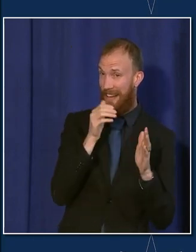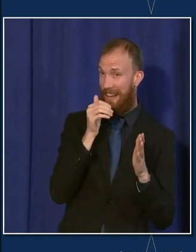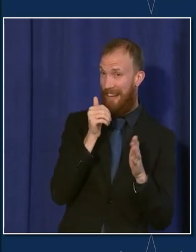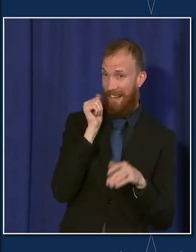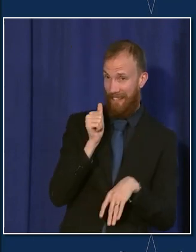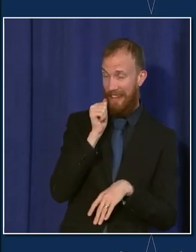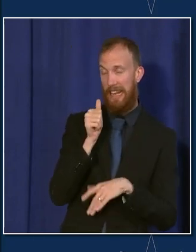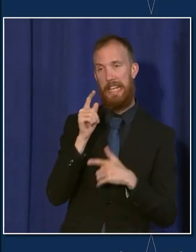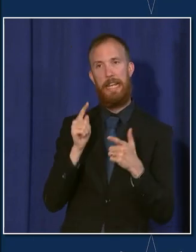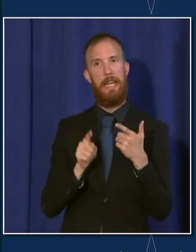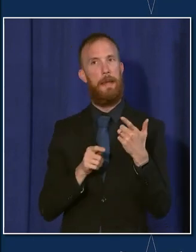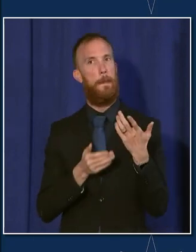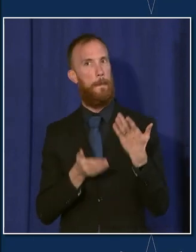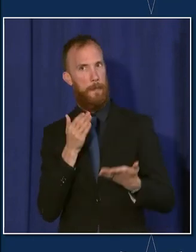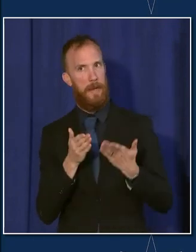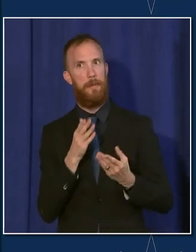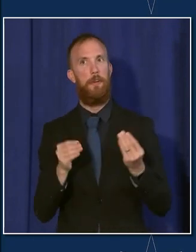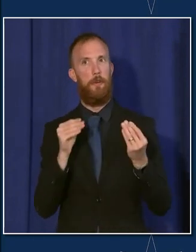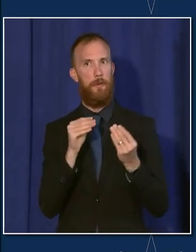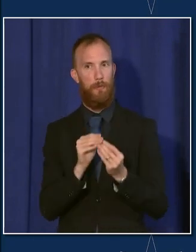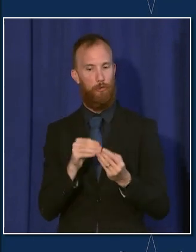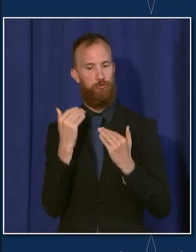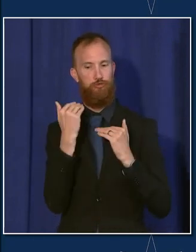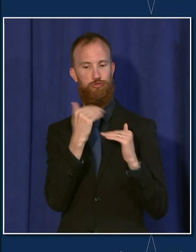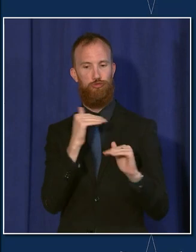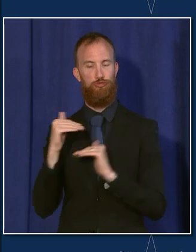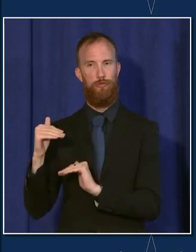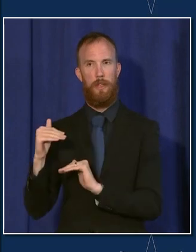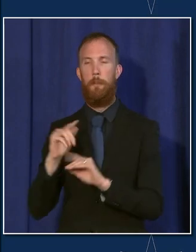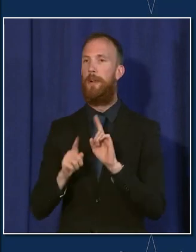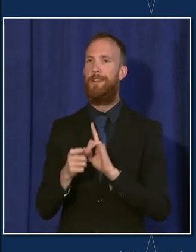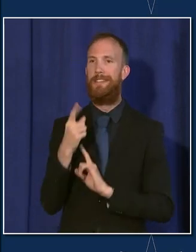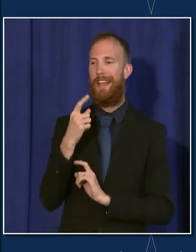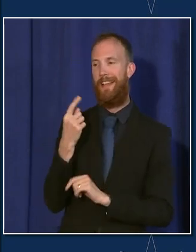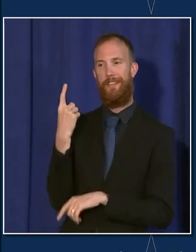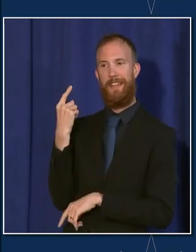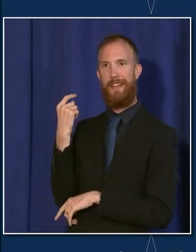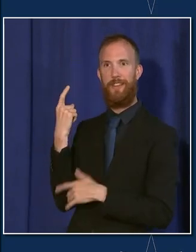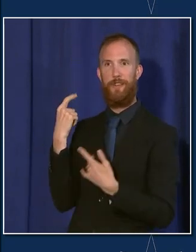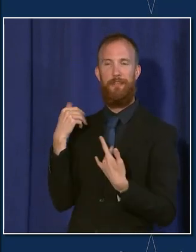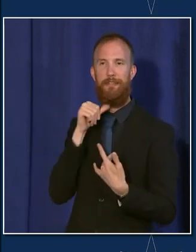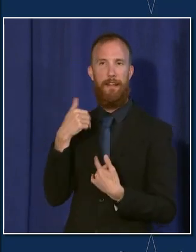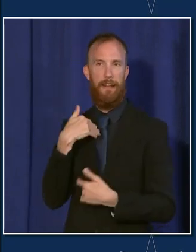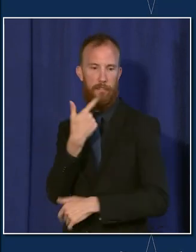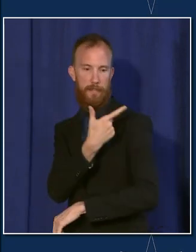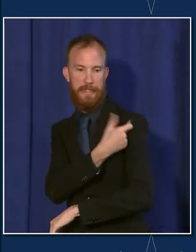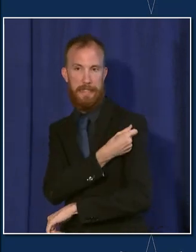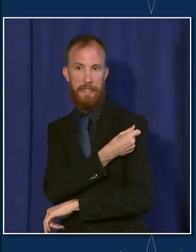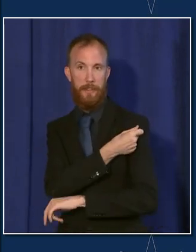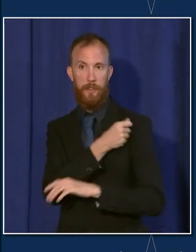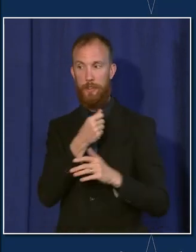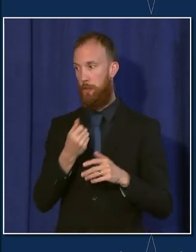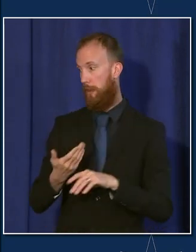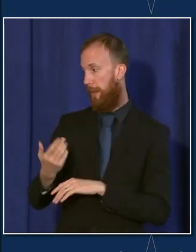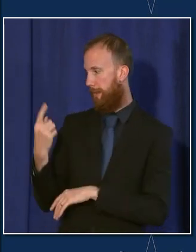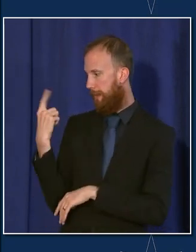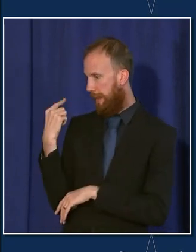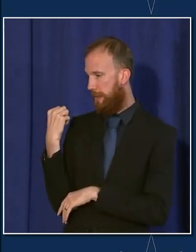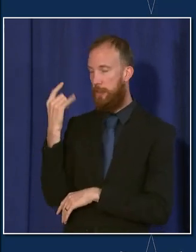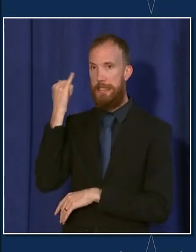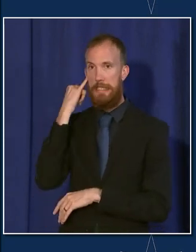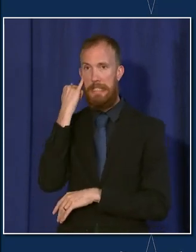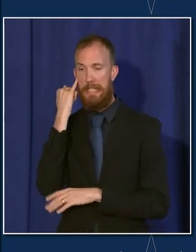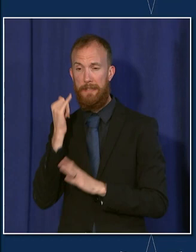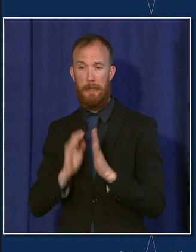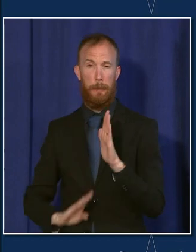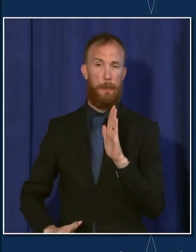But different than last year, when we did not have a vaccine, a high case count does not automatically translate to a